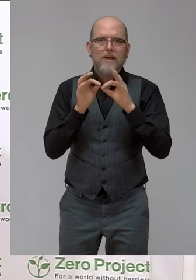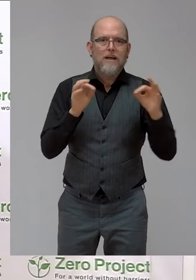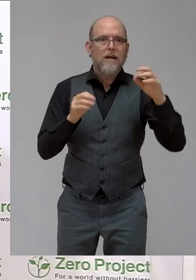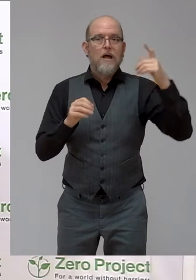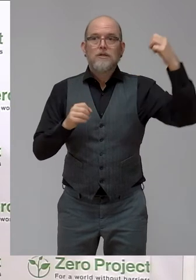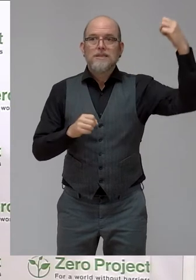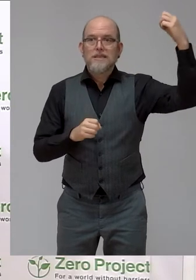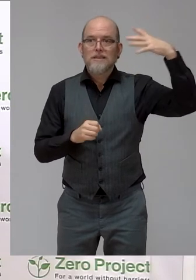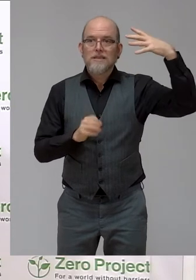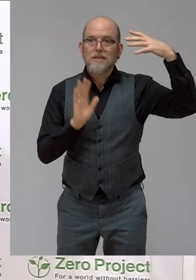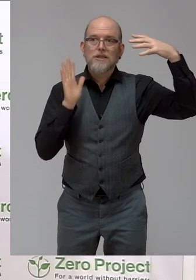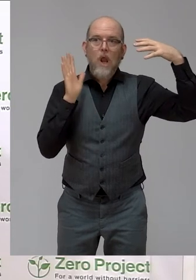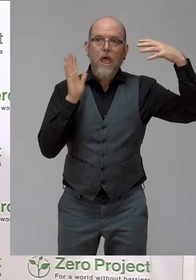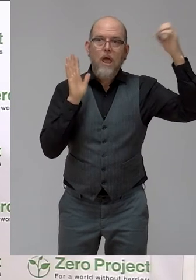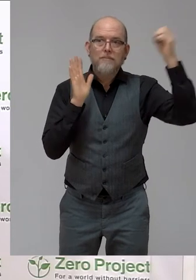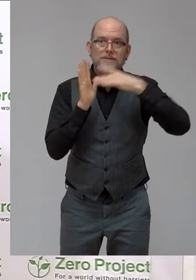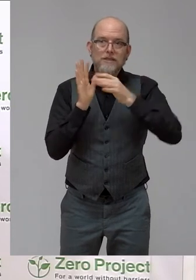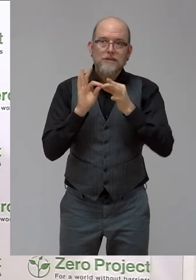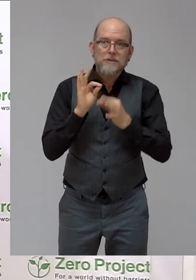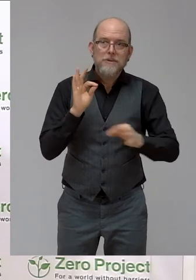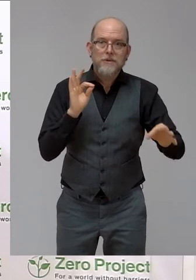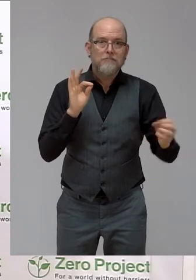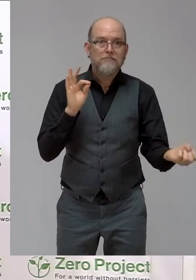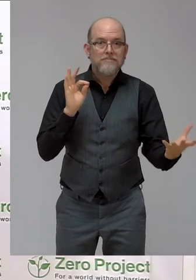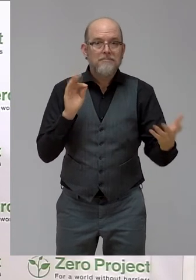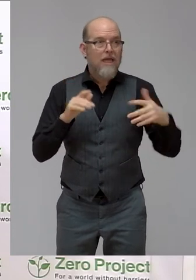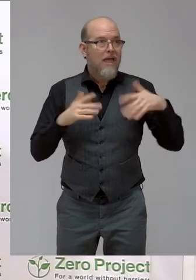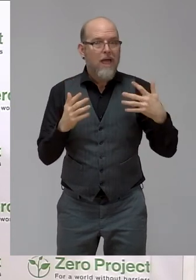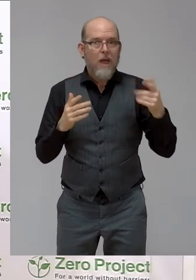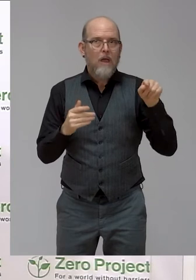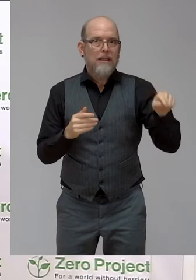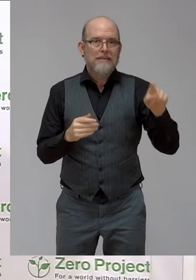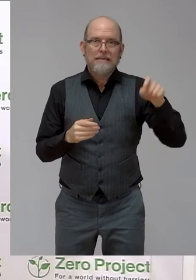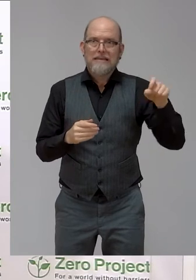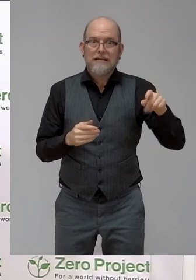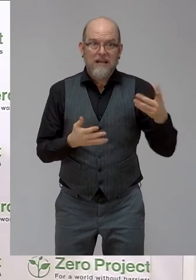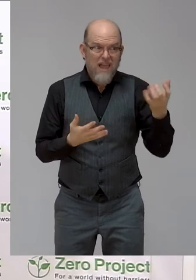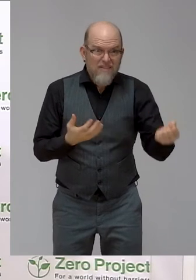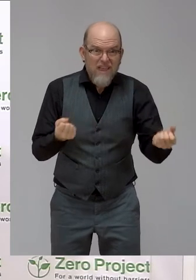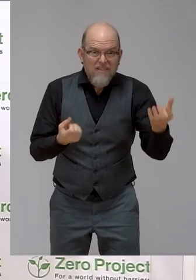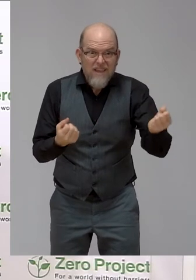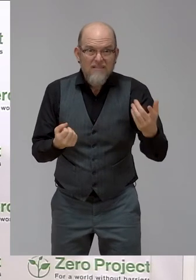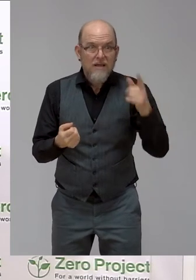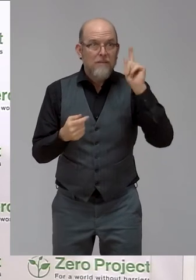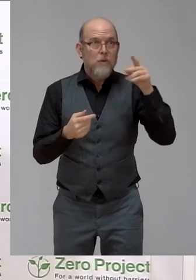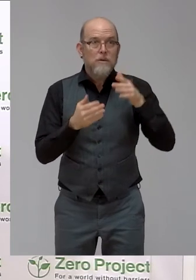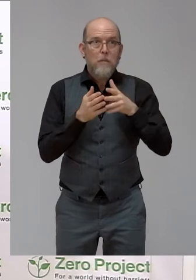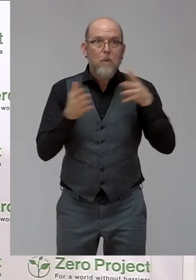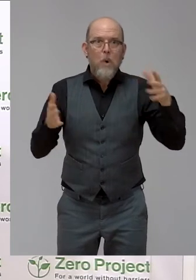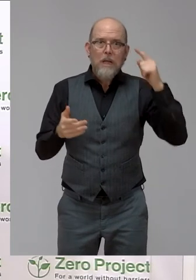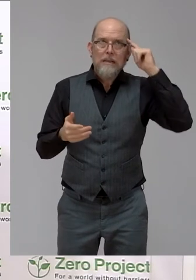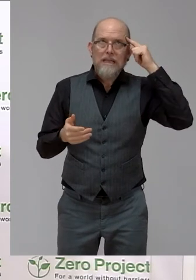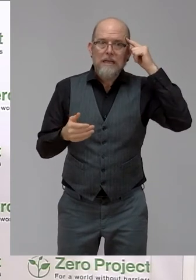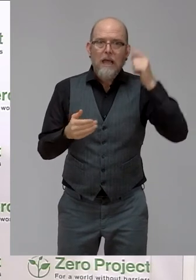have energy there. So you have to think really in the broad sense of creating technology from